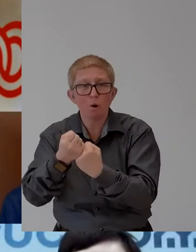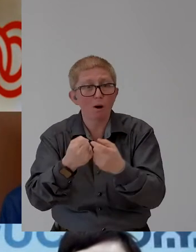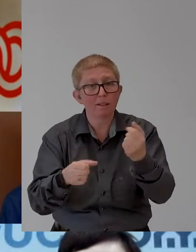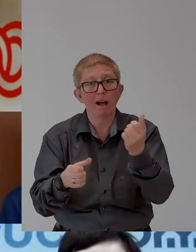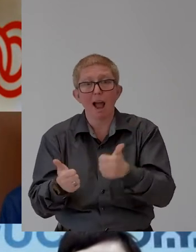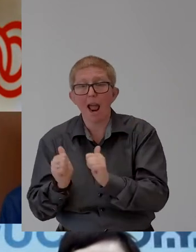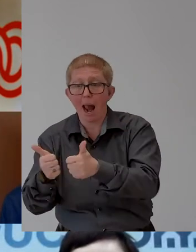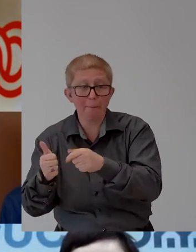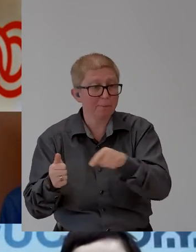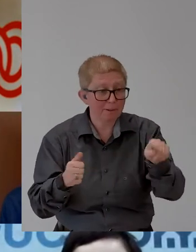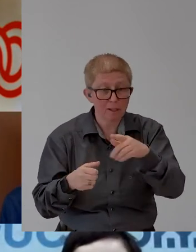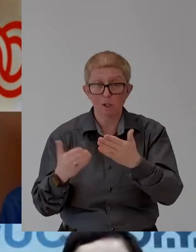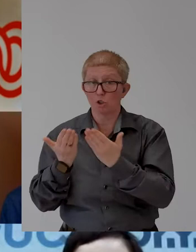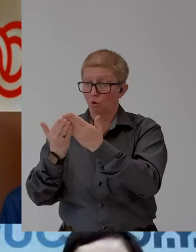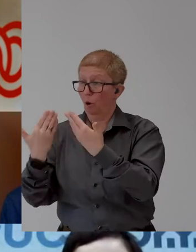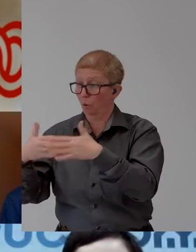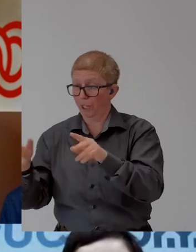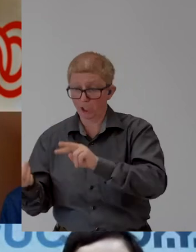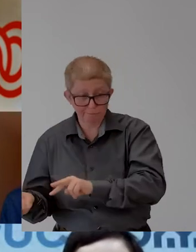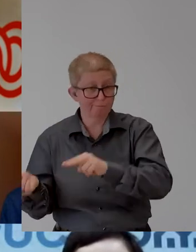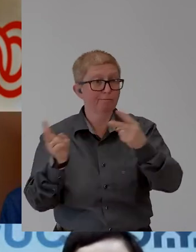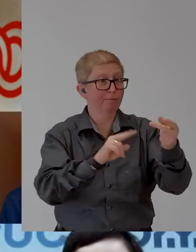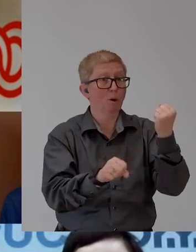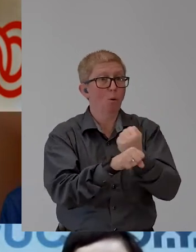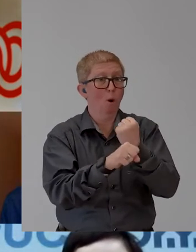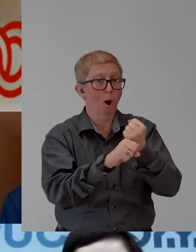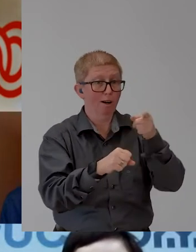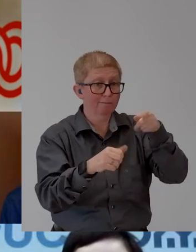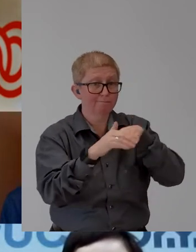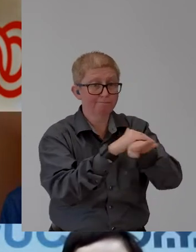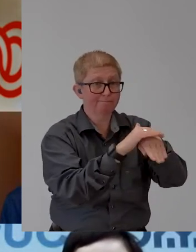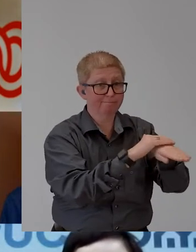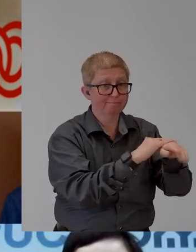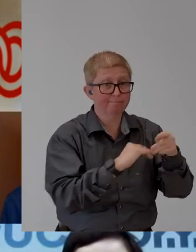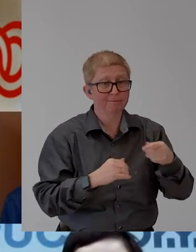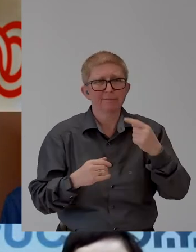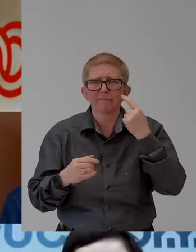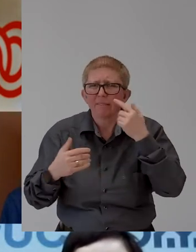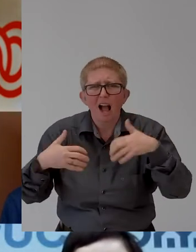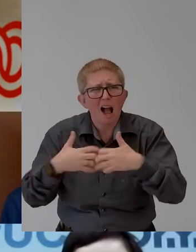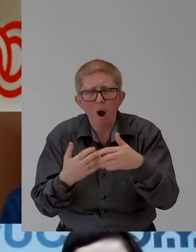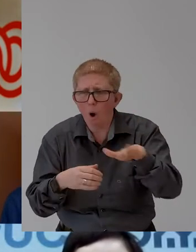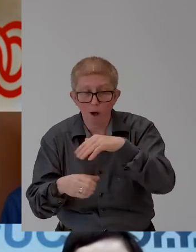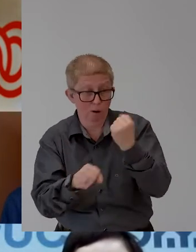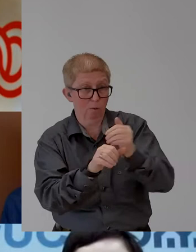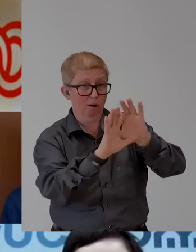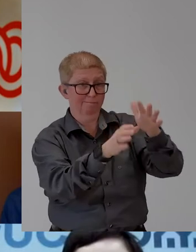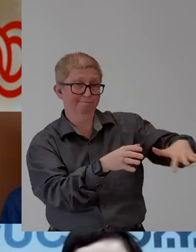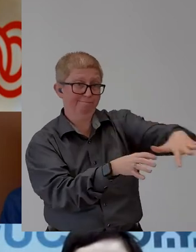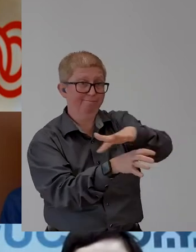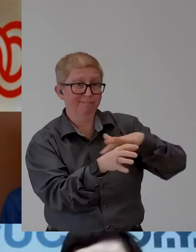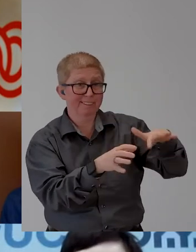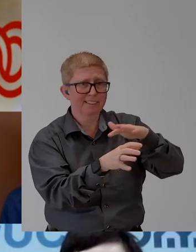employment. We are addressing the inequalities in the labor market towards people who are marginalized. breaking the cycle of poverty.